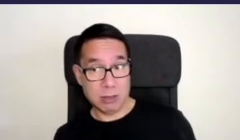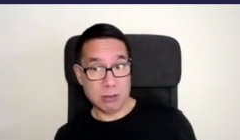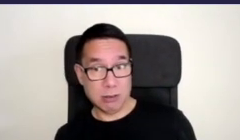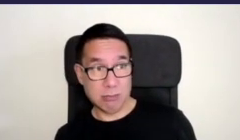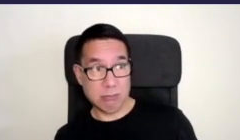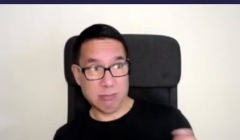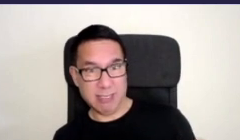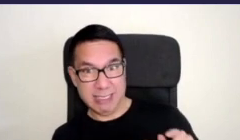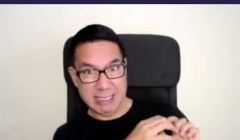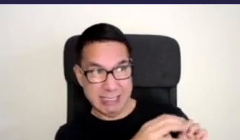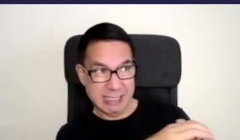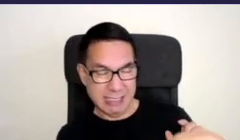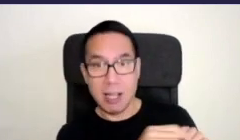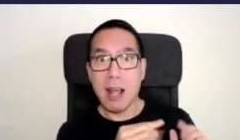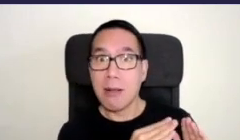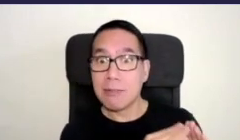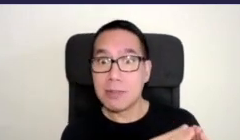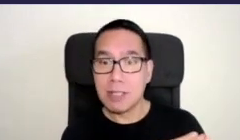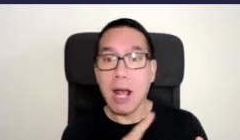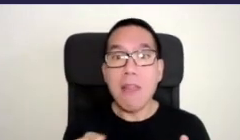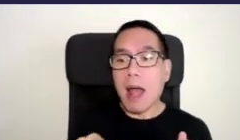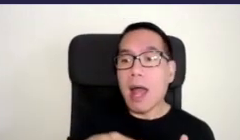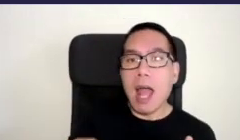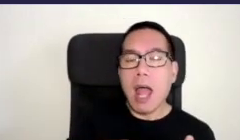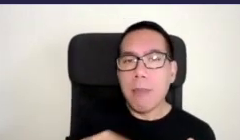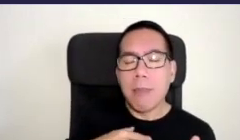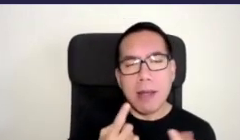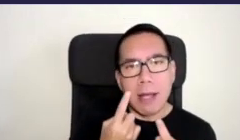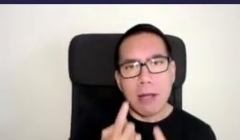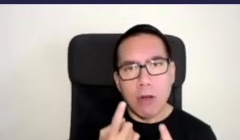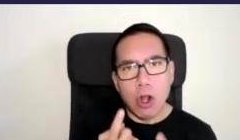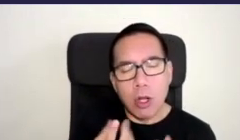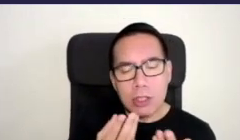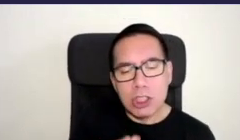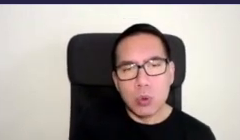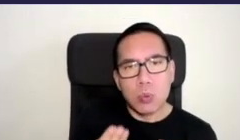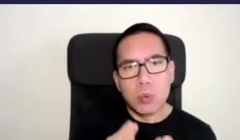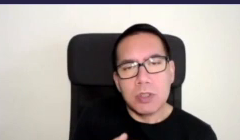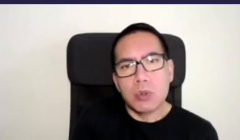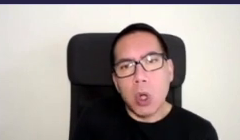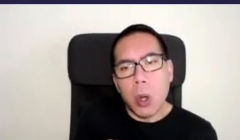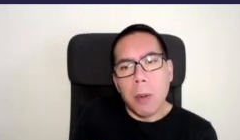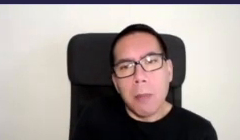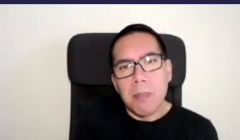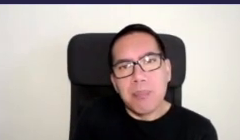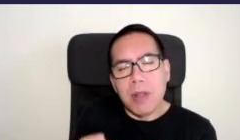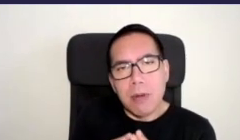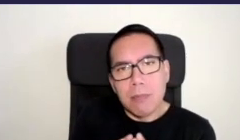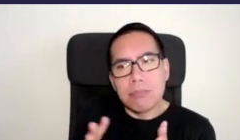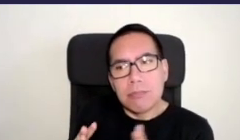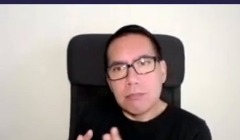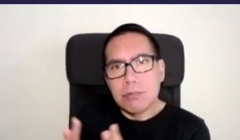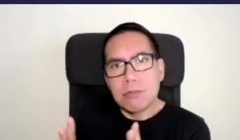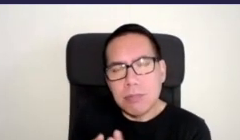particular site has had to be very gentle and slow but that's been